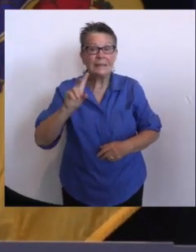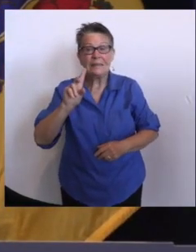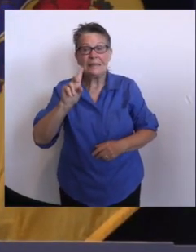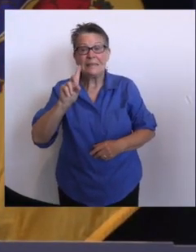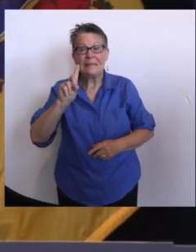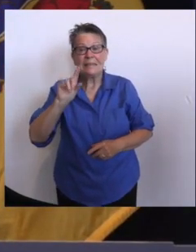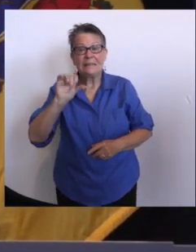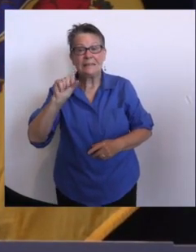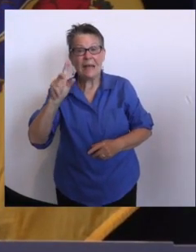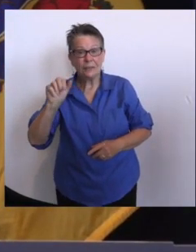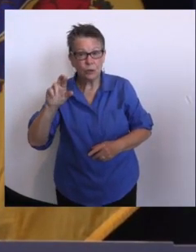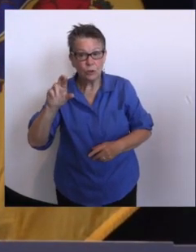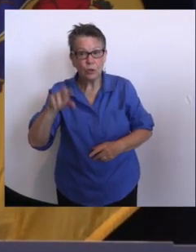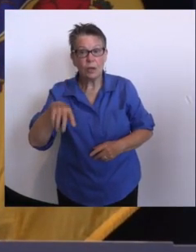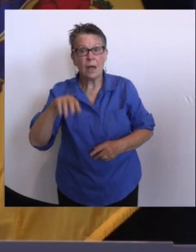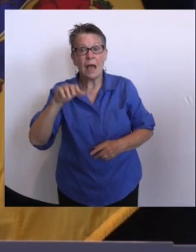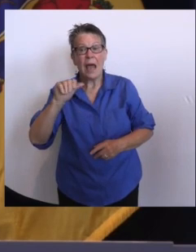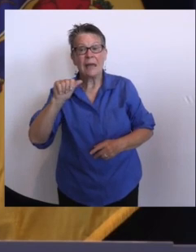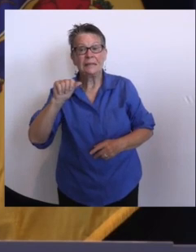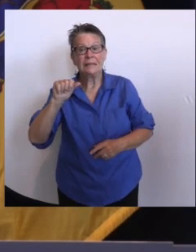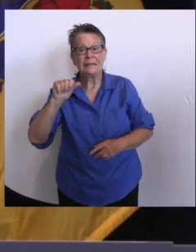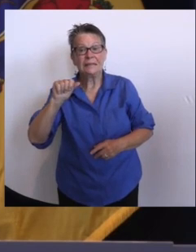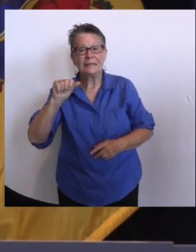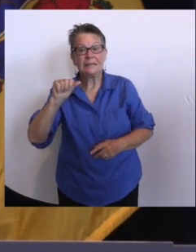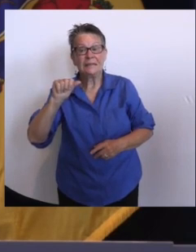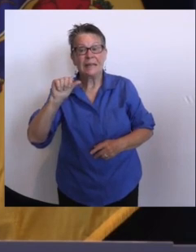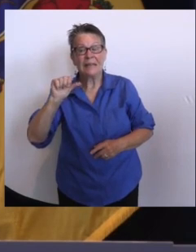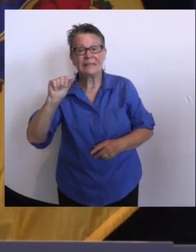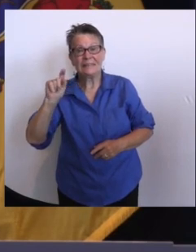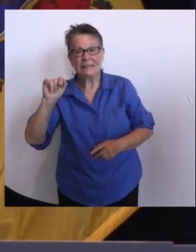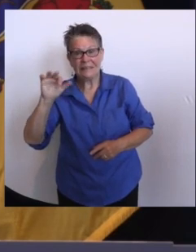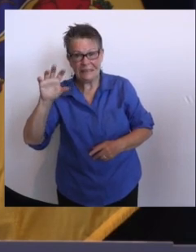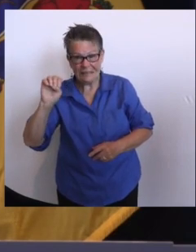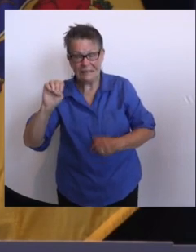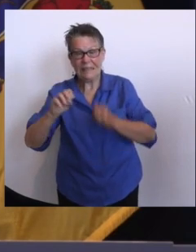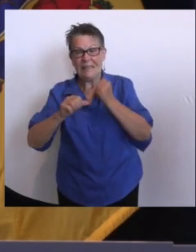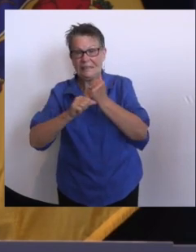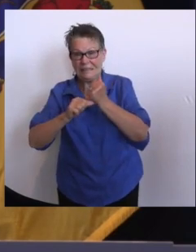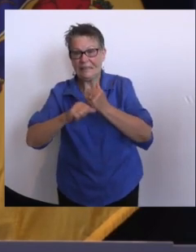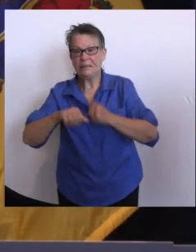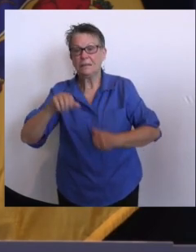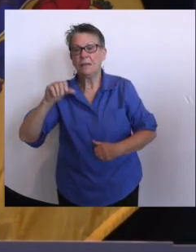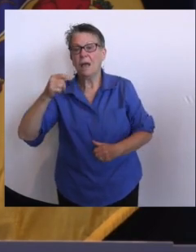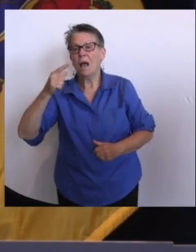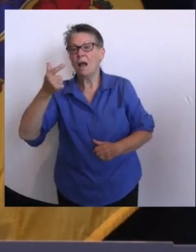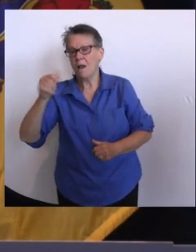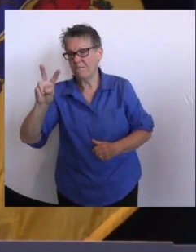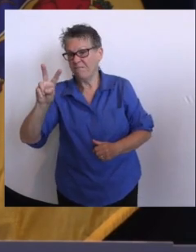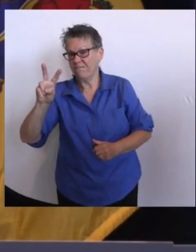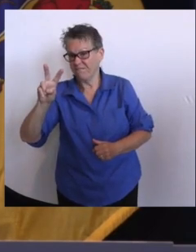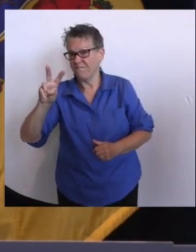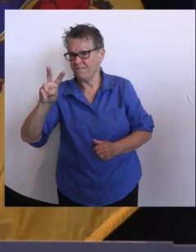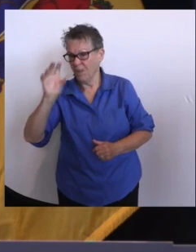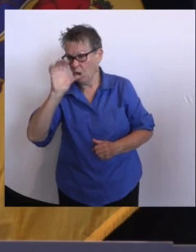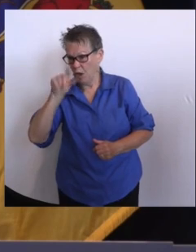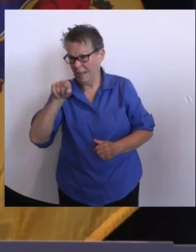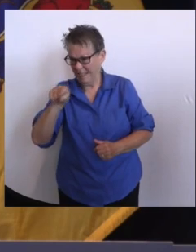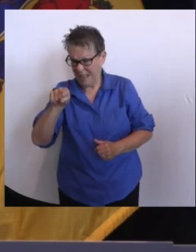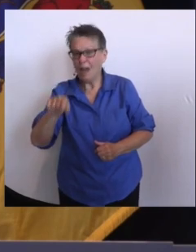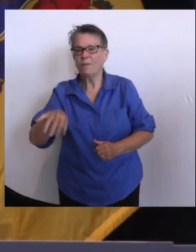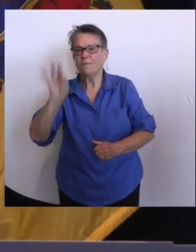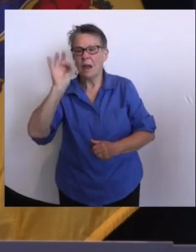And again, I tip of the cap to President Joe Biden, FEMA Administrator Deanne Criswell. It's almost